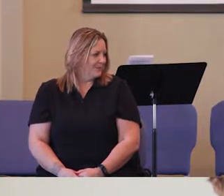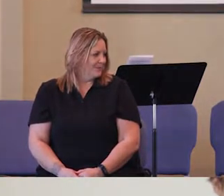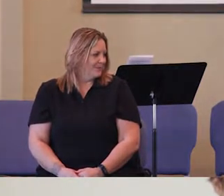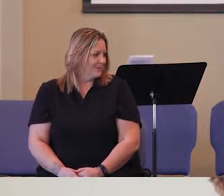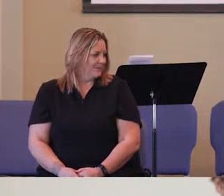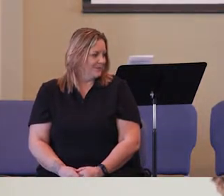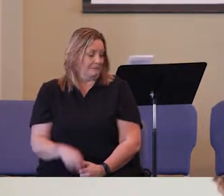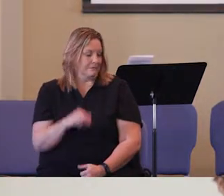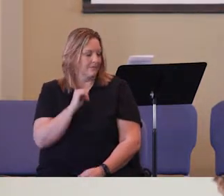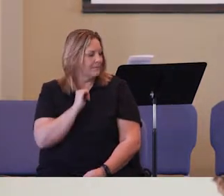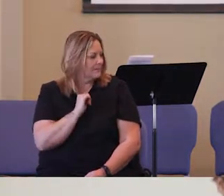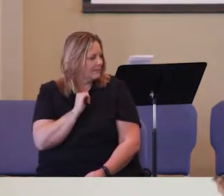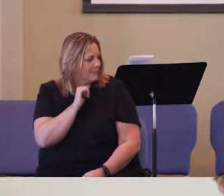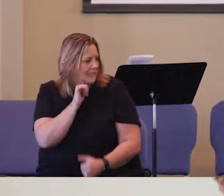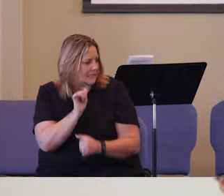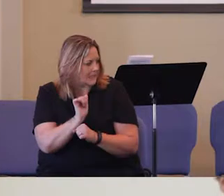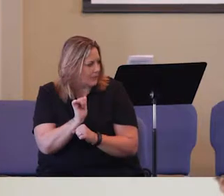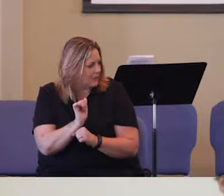No, not coming out.